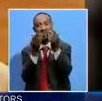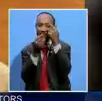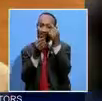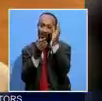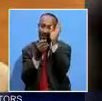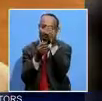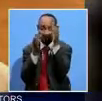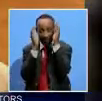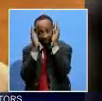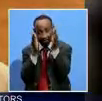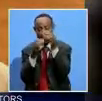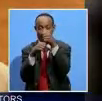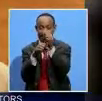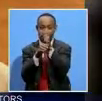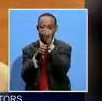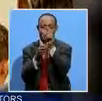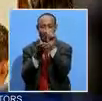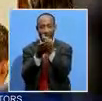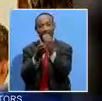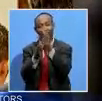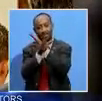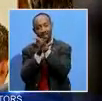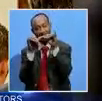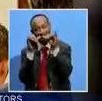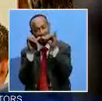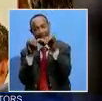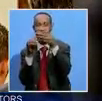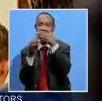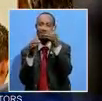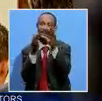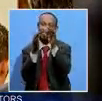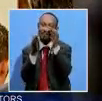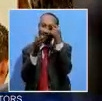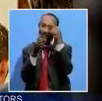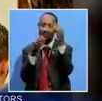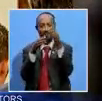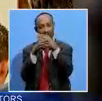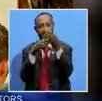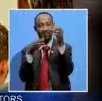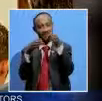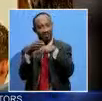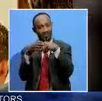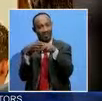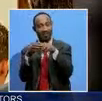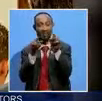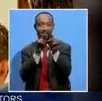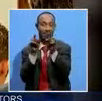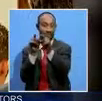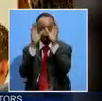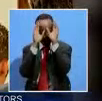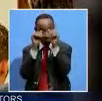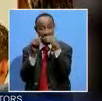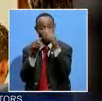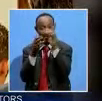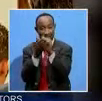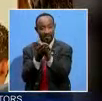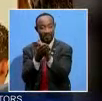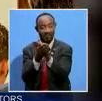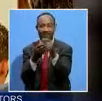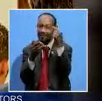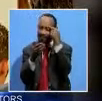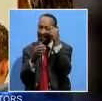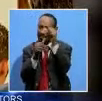concerns and assured them that Zambia still remains a better choice for trade and investment. President Hichlema said government is doing